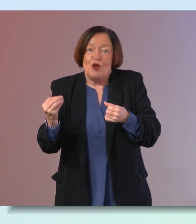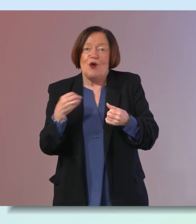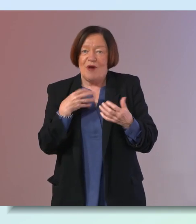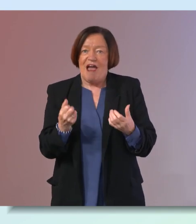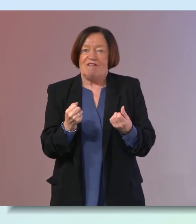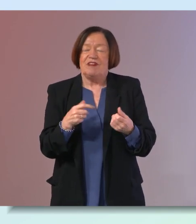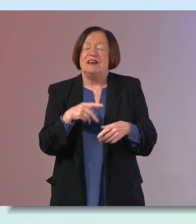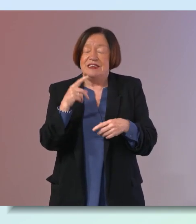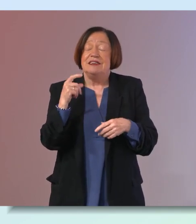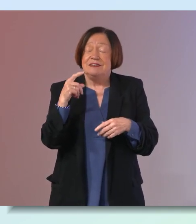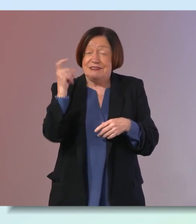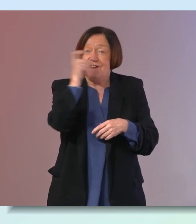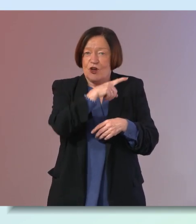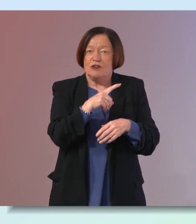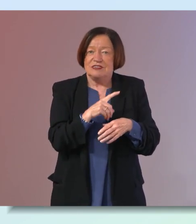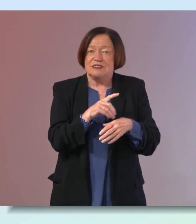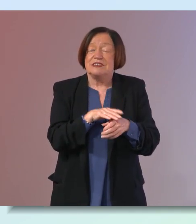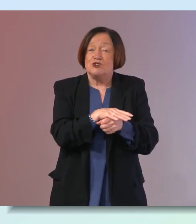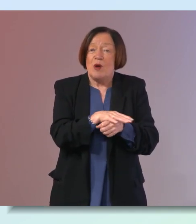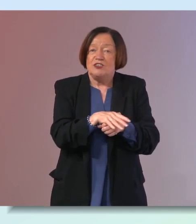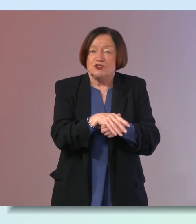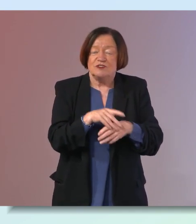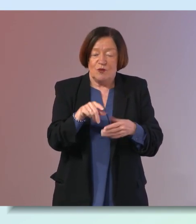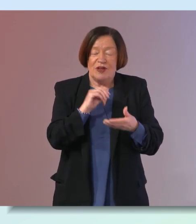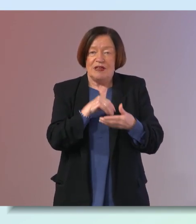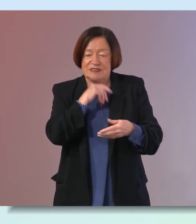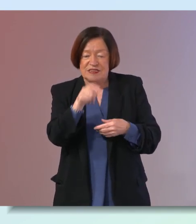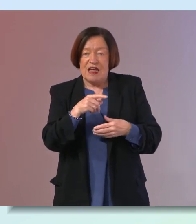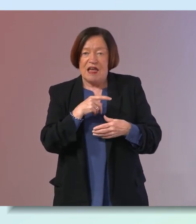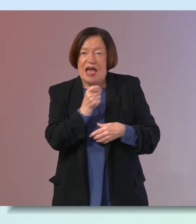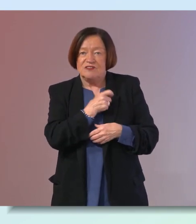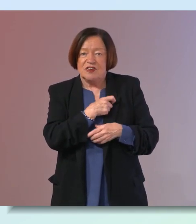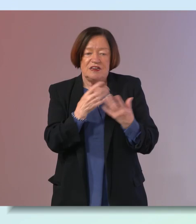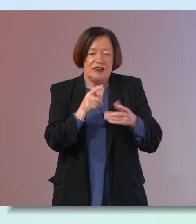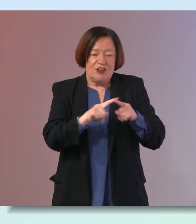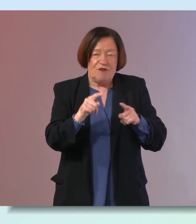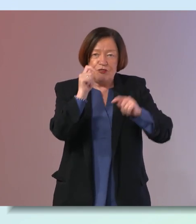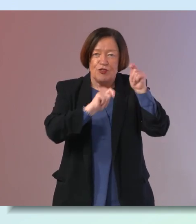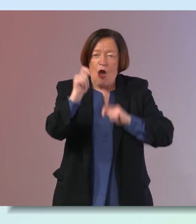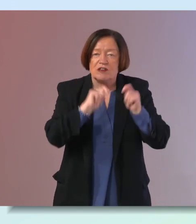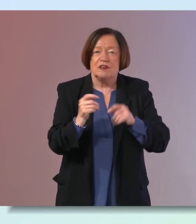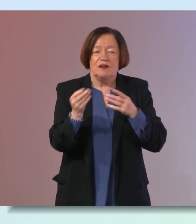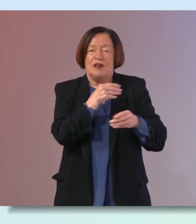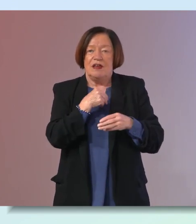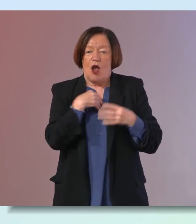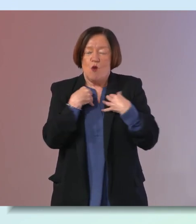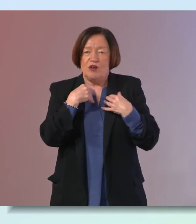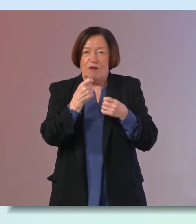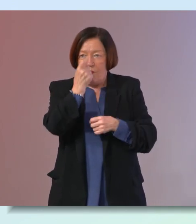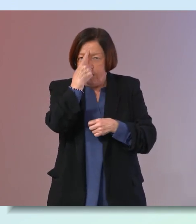some difficult consequences we tend to characterize anxiety as patterns of thoughts that bring our worries to the fore